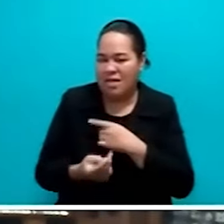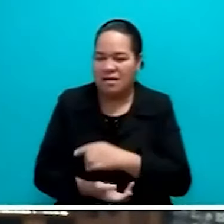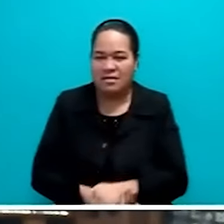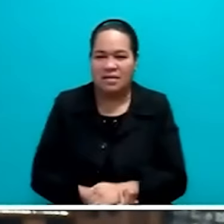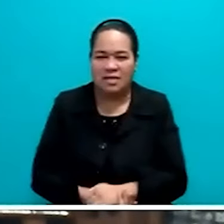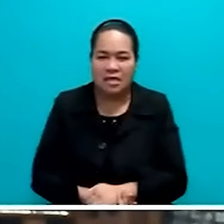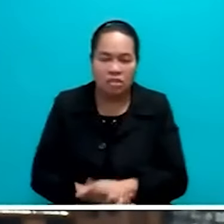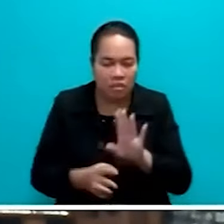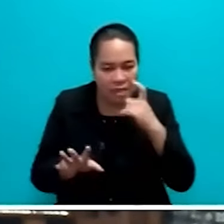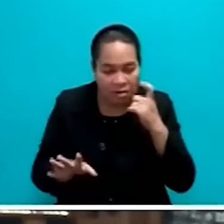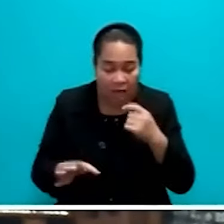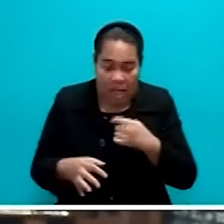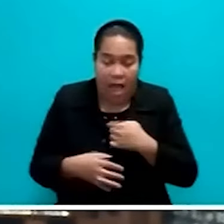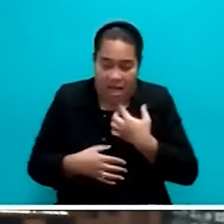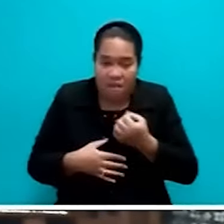But I have a page.